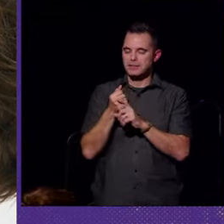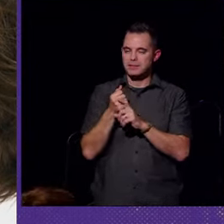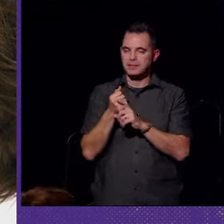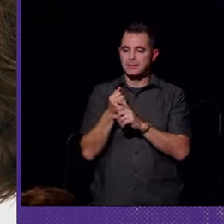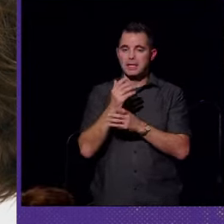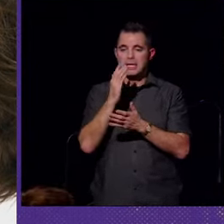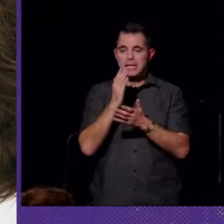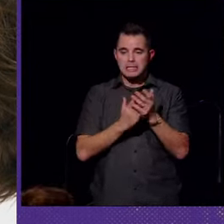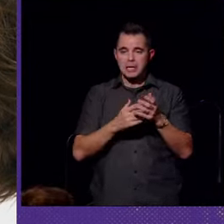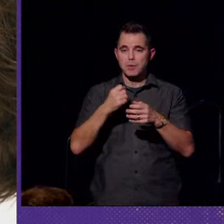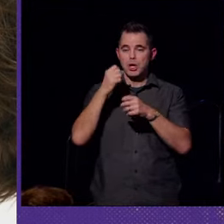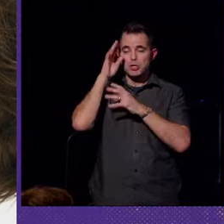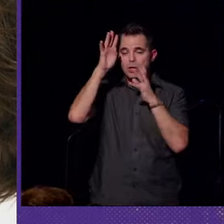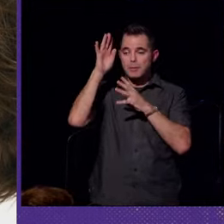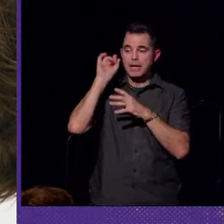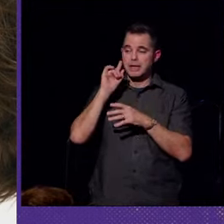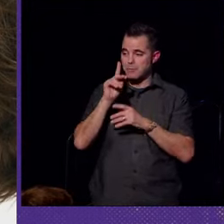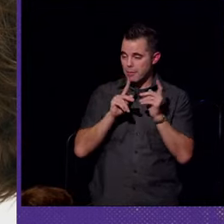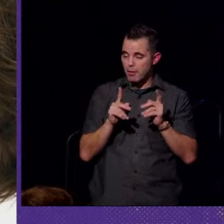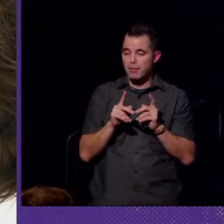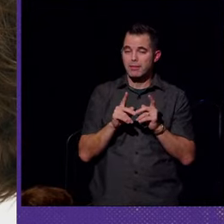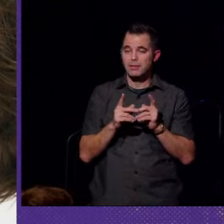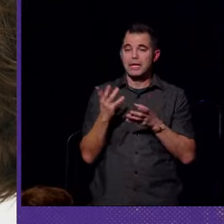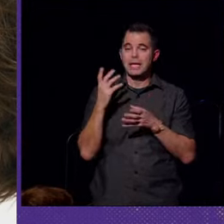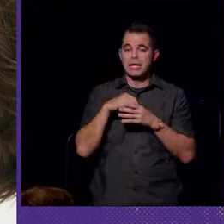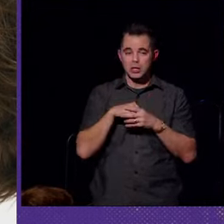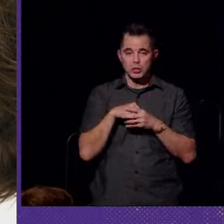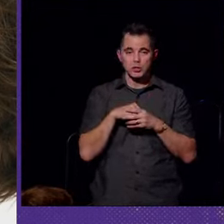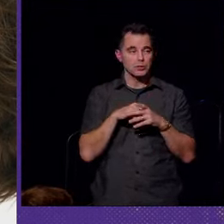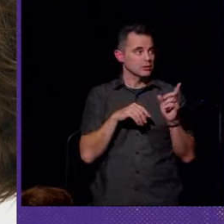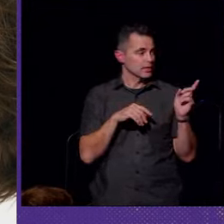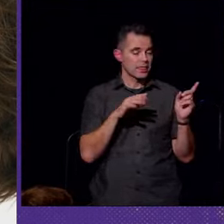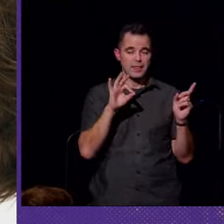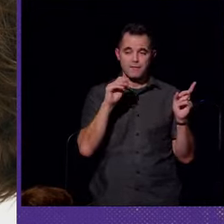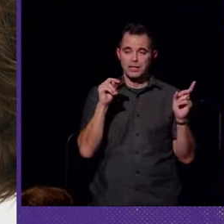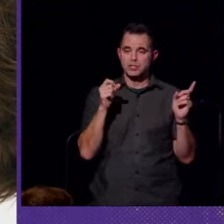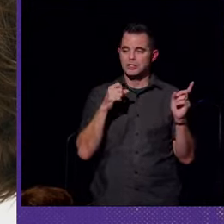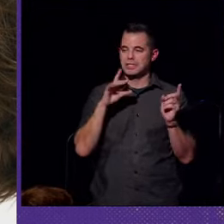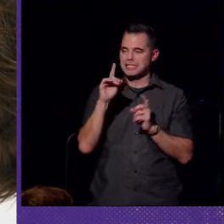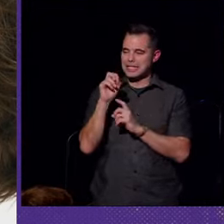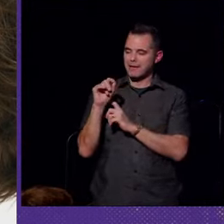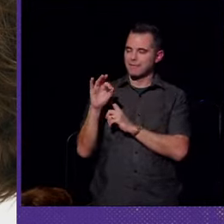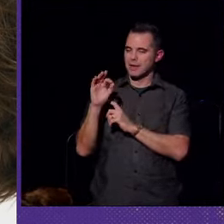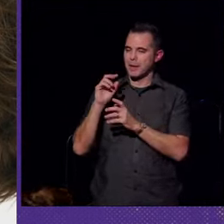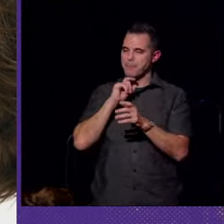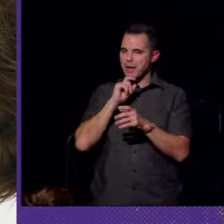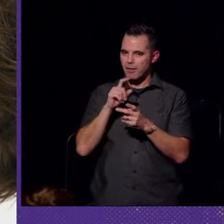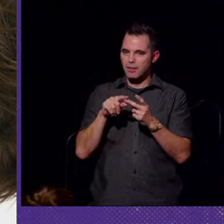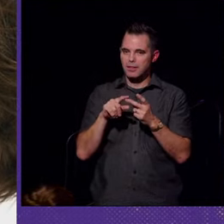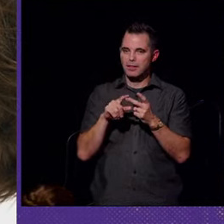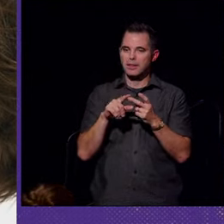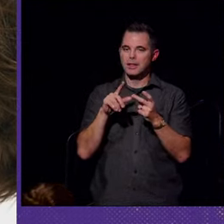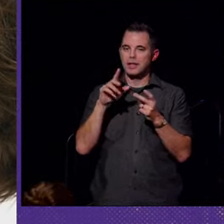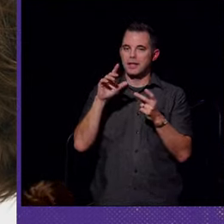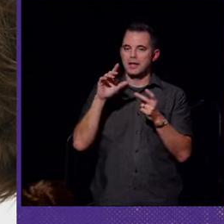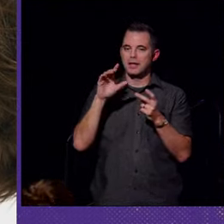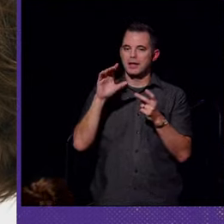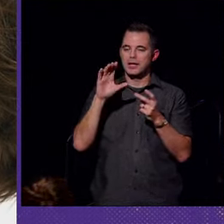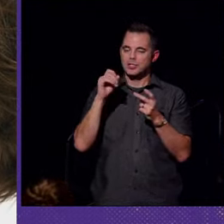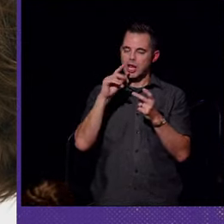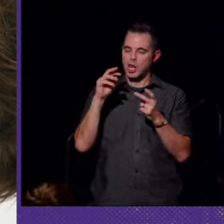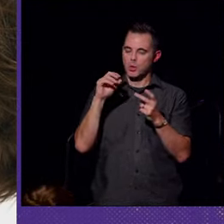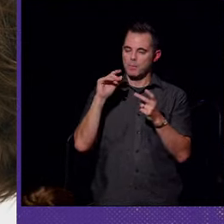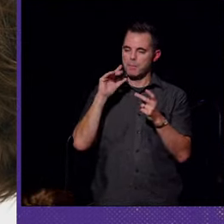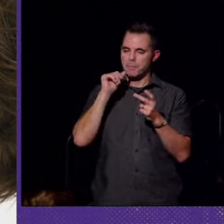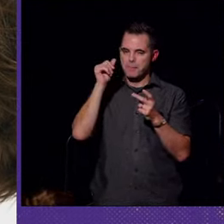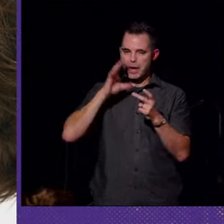Some are created by deaf people, including the Finnish company, Deaf Metal, and Charlemann's collaboration